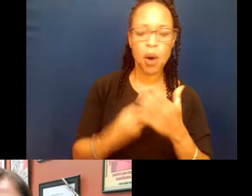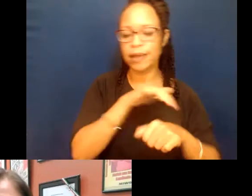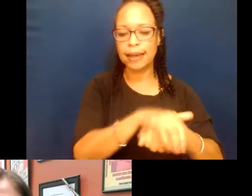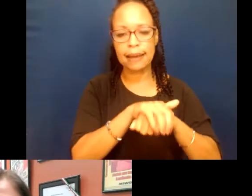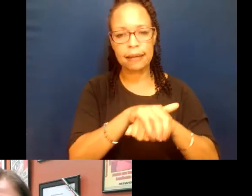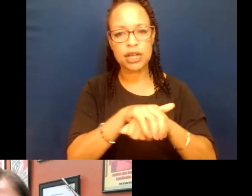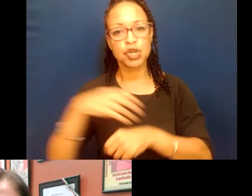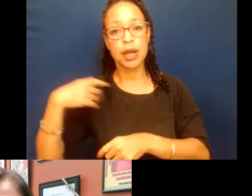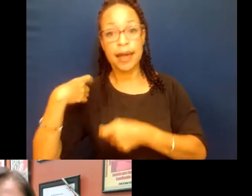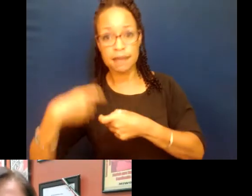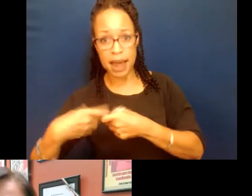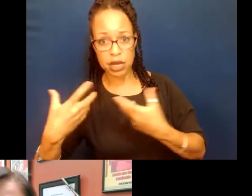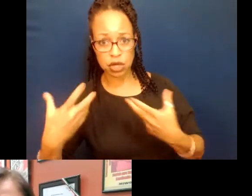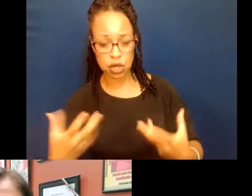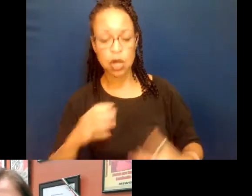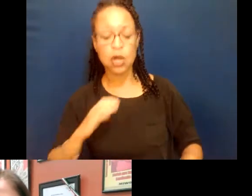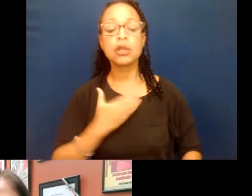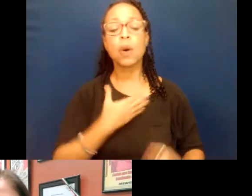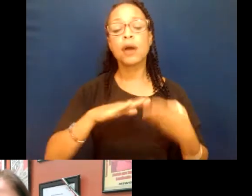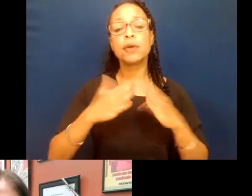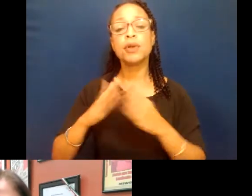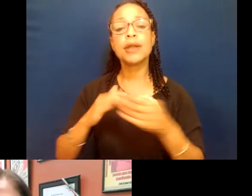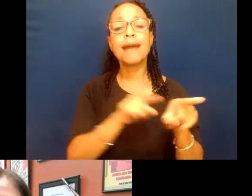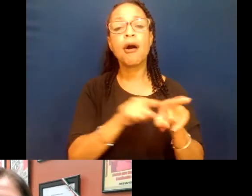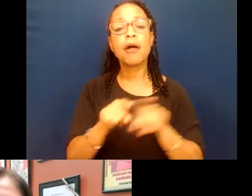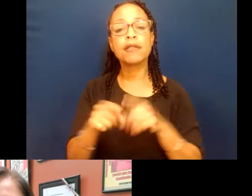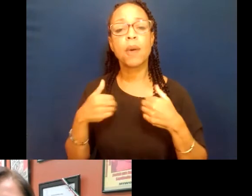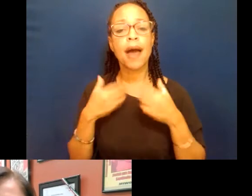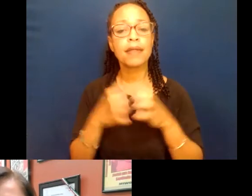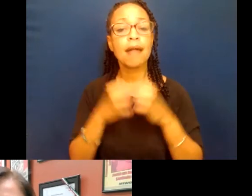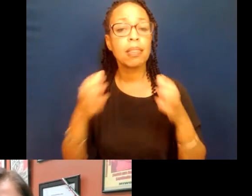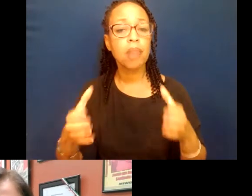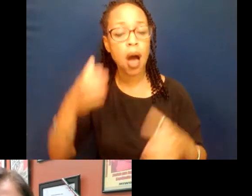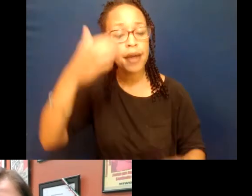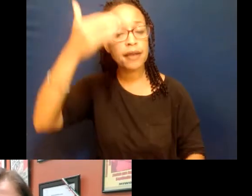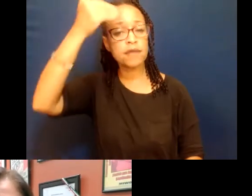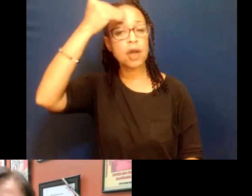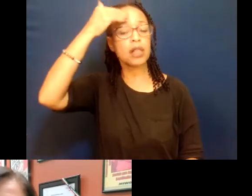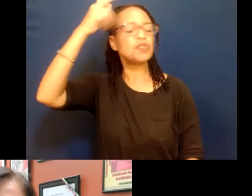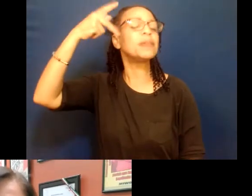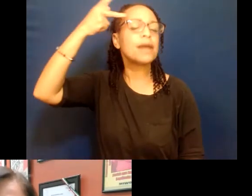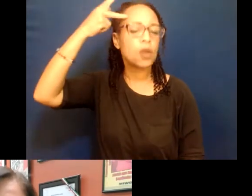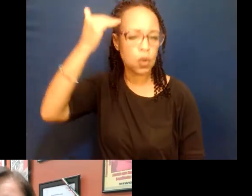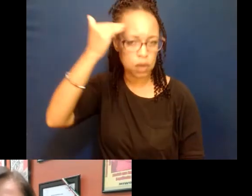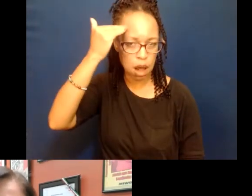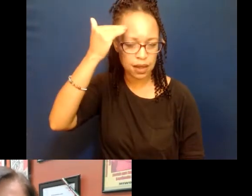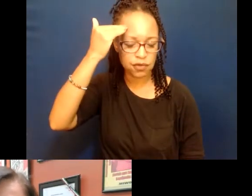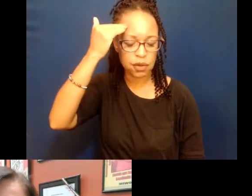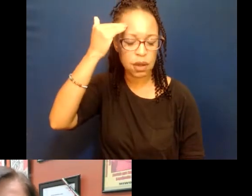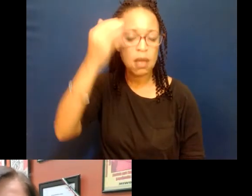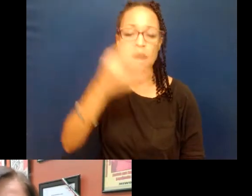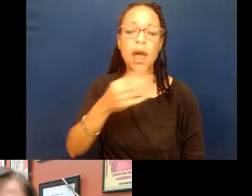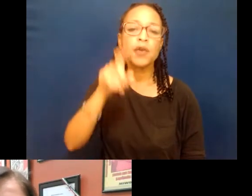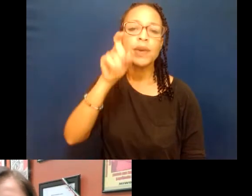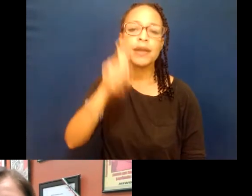tiene bastante conocimiento político y se le tiene que respetar ese